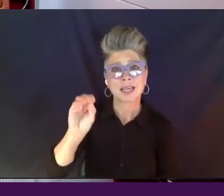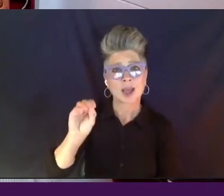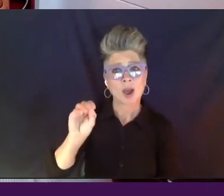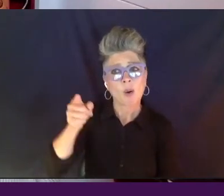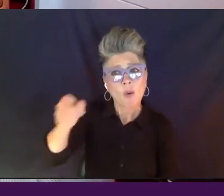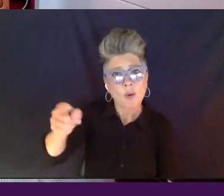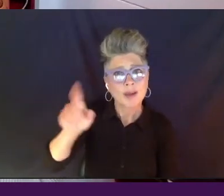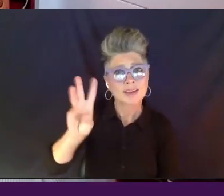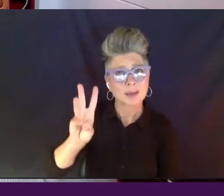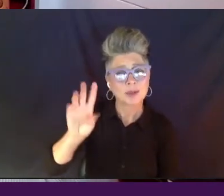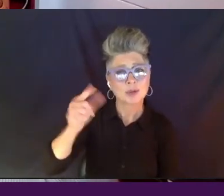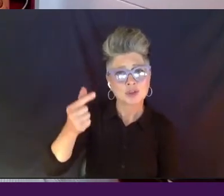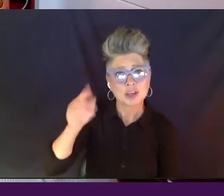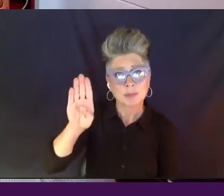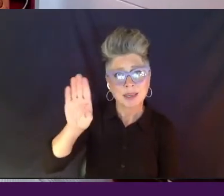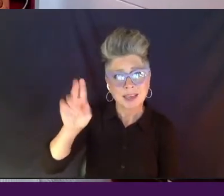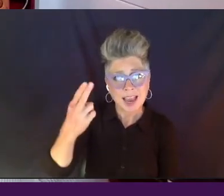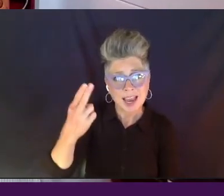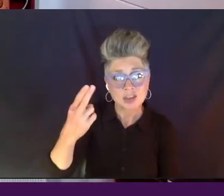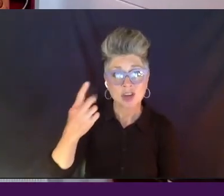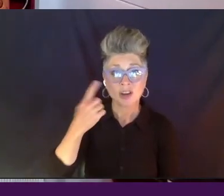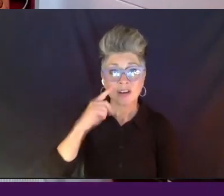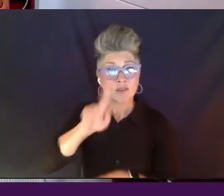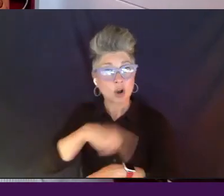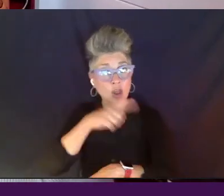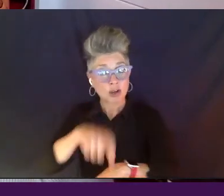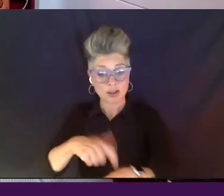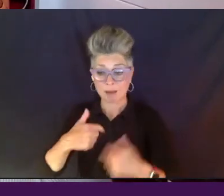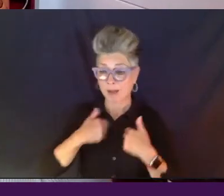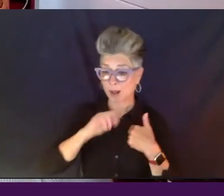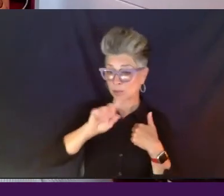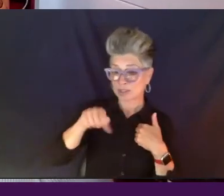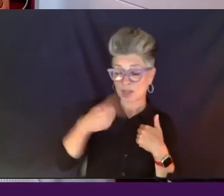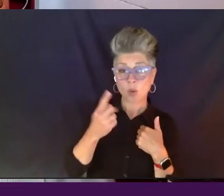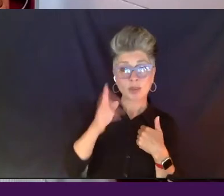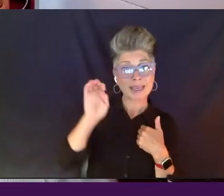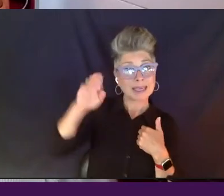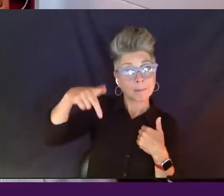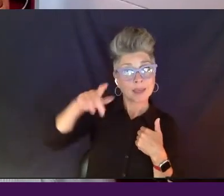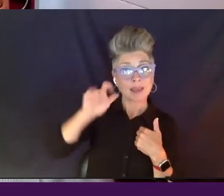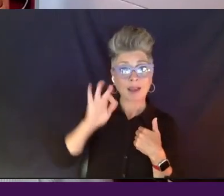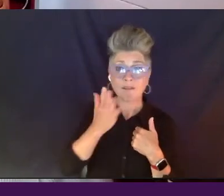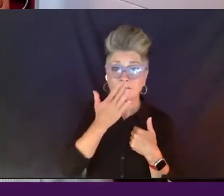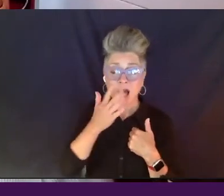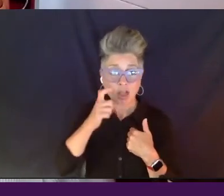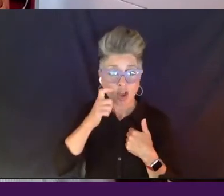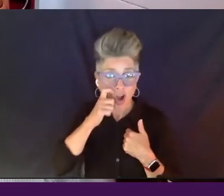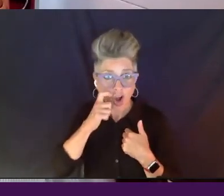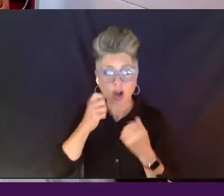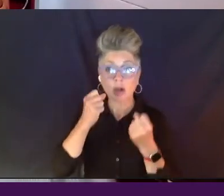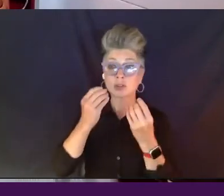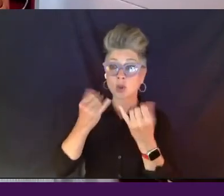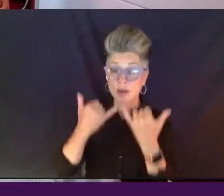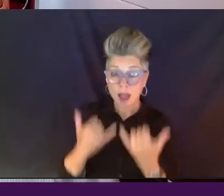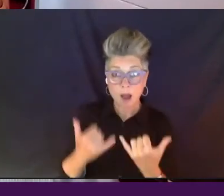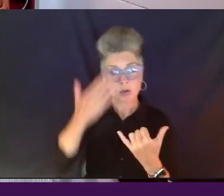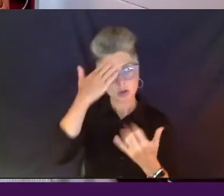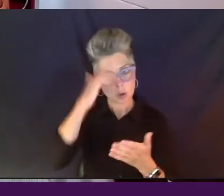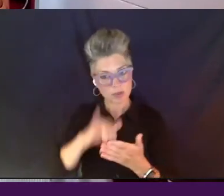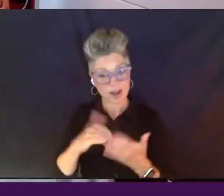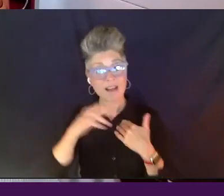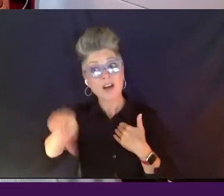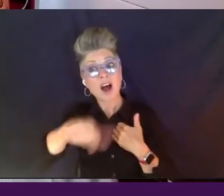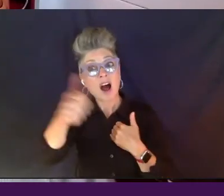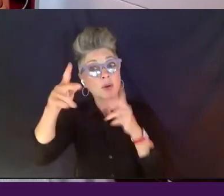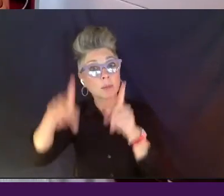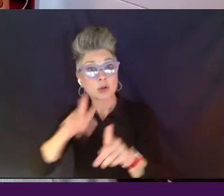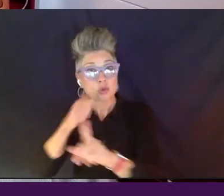For the longest time, was only EP of color on the national level. And so to be able to know that I have somebody else of color who